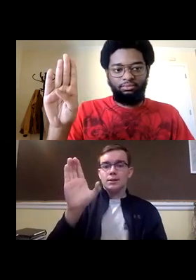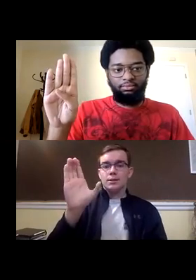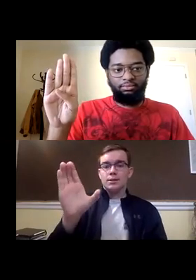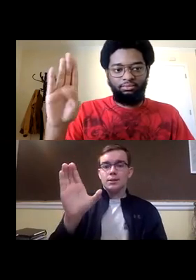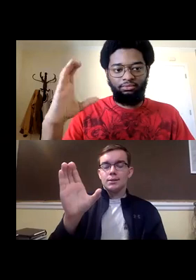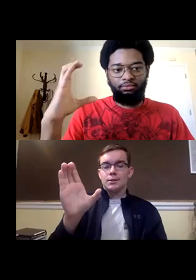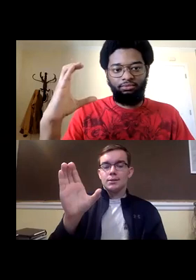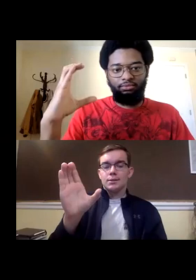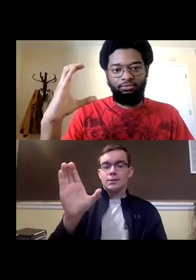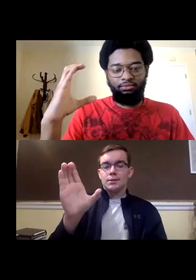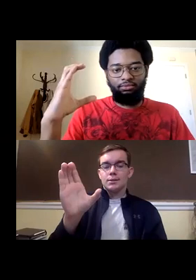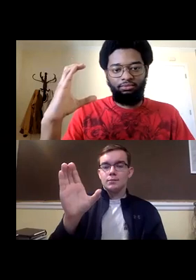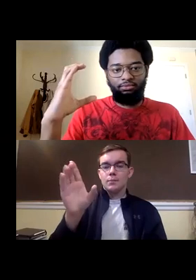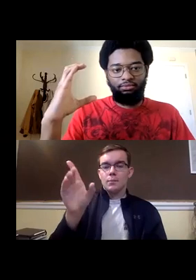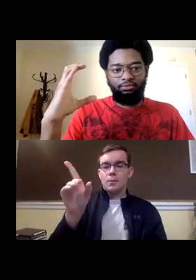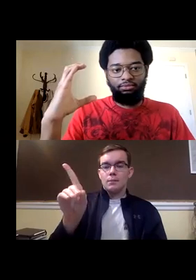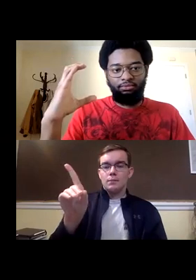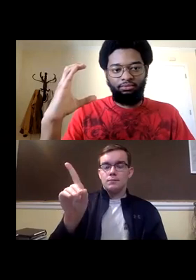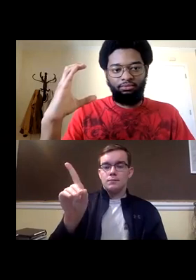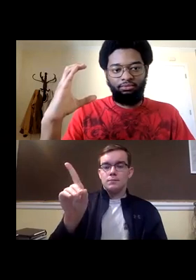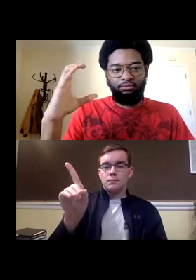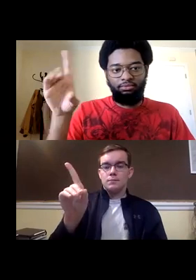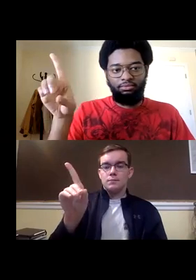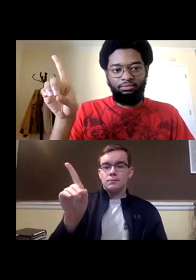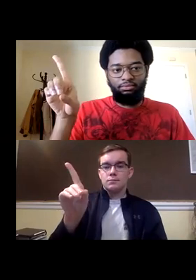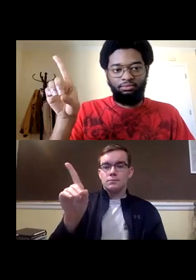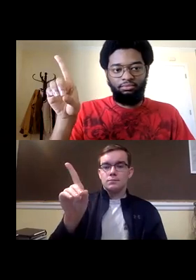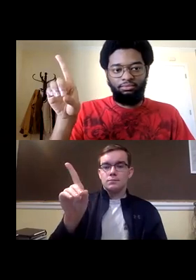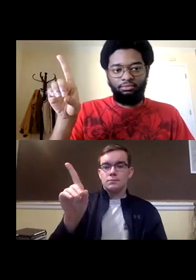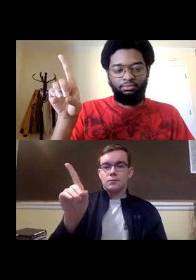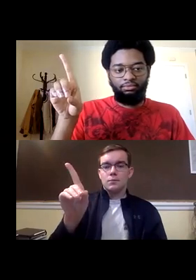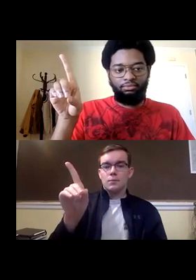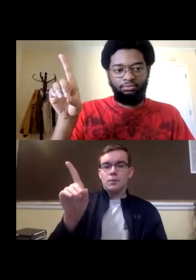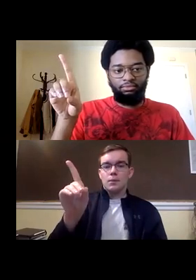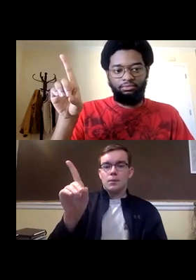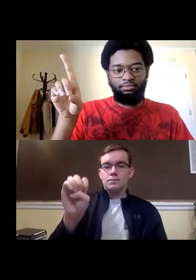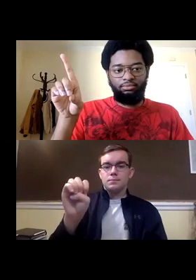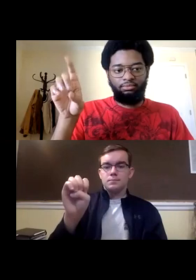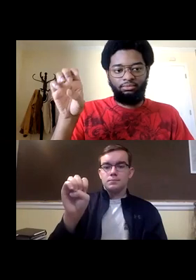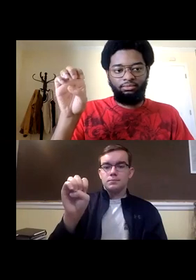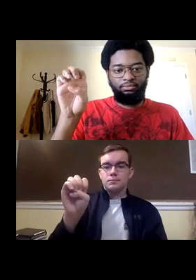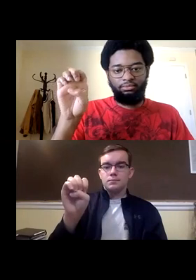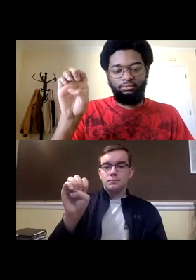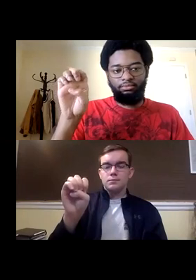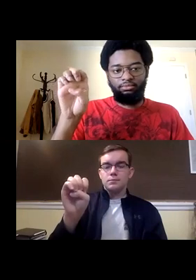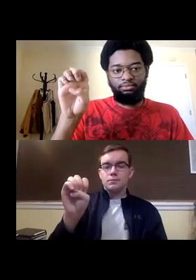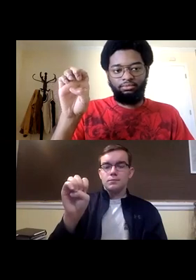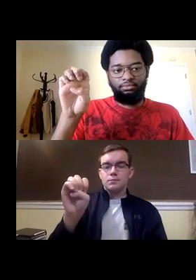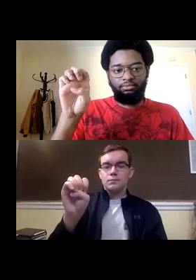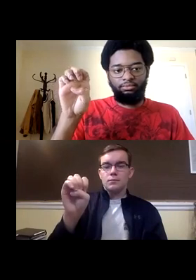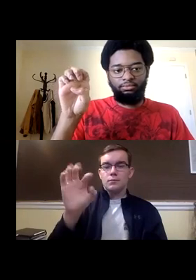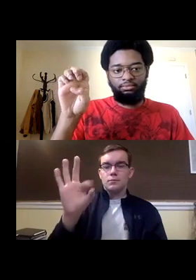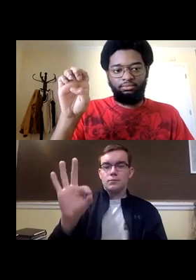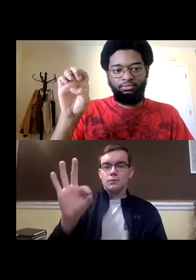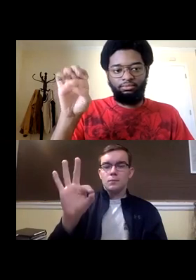c d e